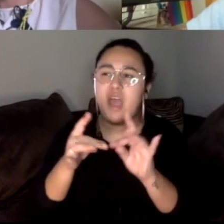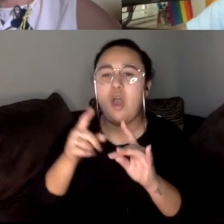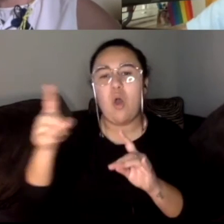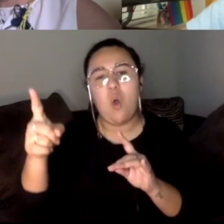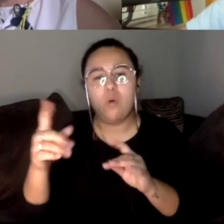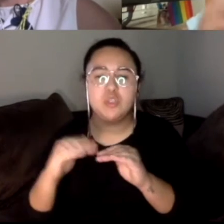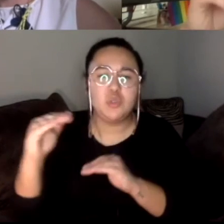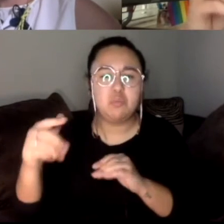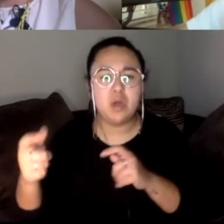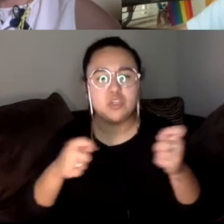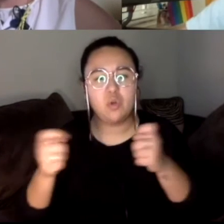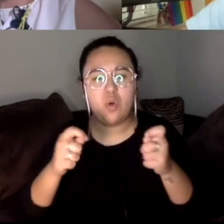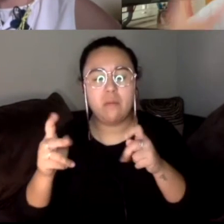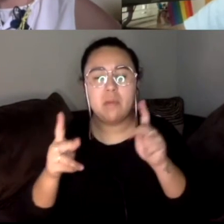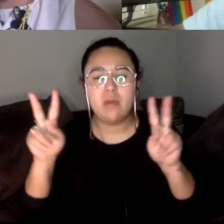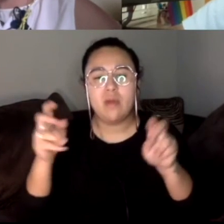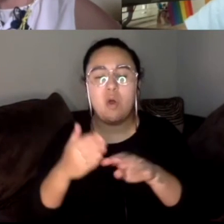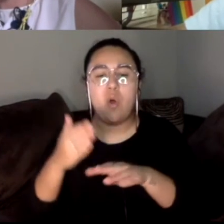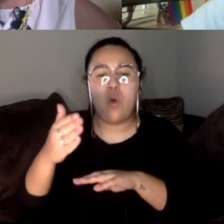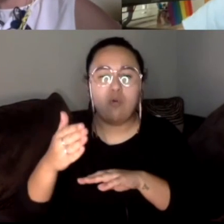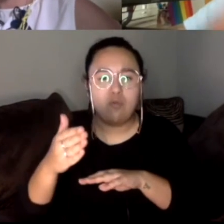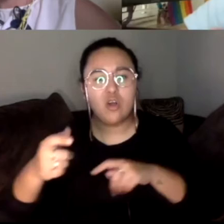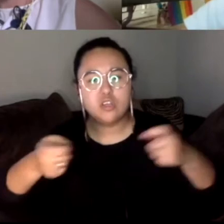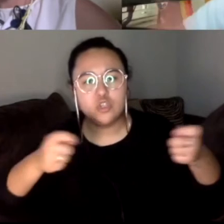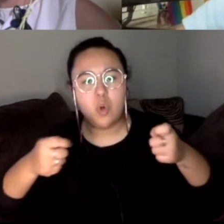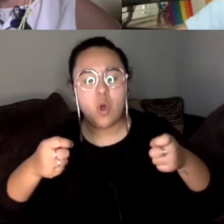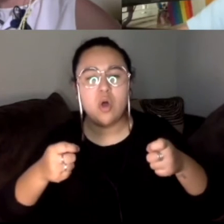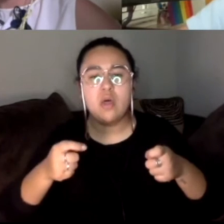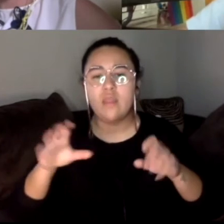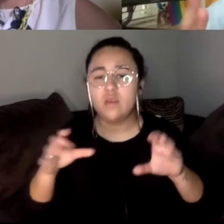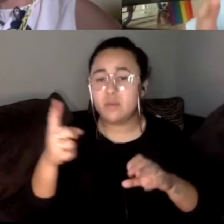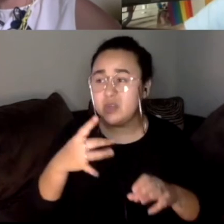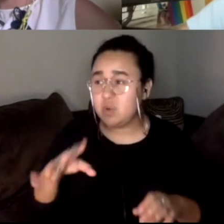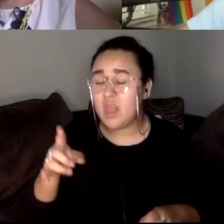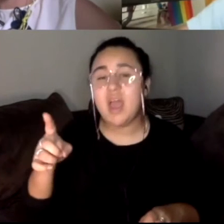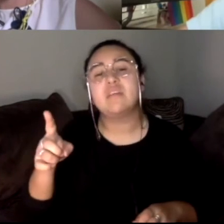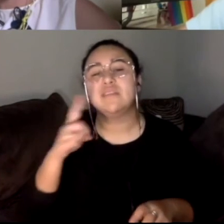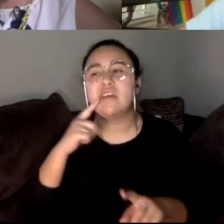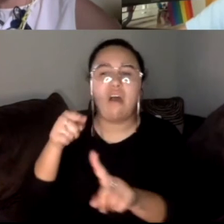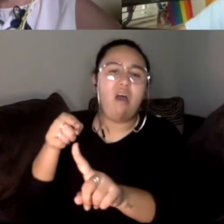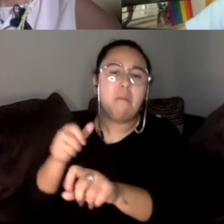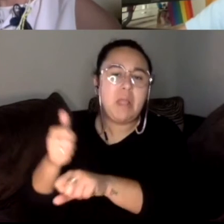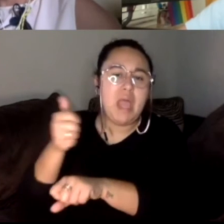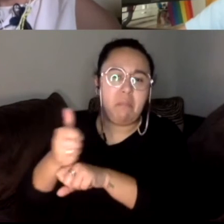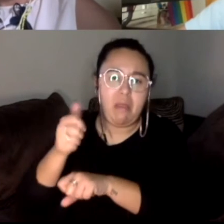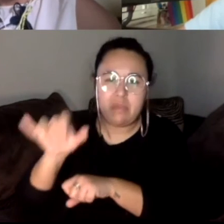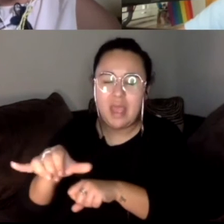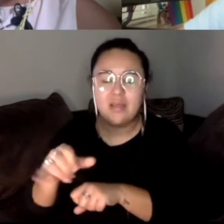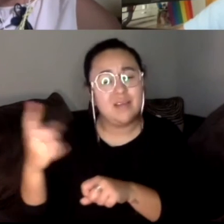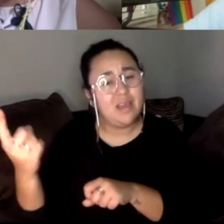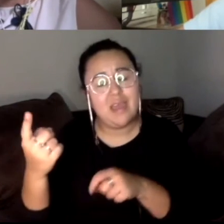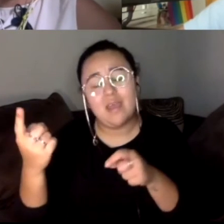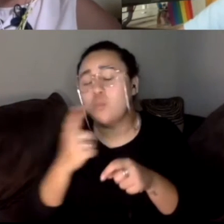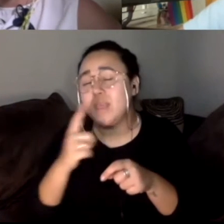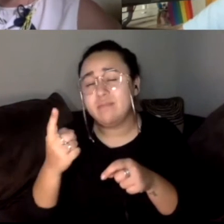someone overreaches, overreaches or does something they don't like, they'll pin it on something like that. So it just happens all the time. Thank you,